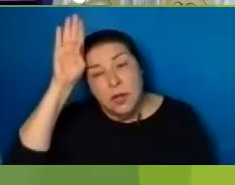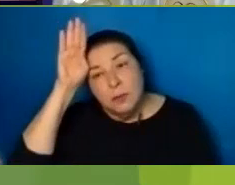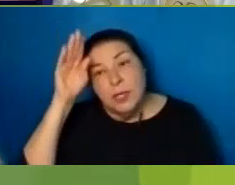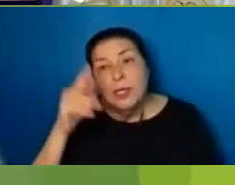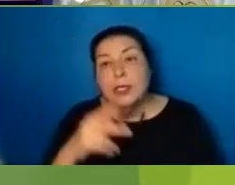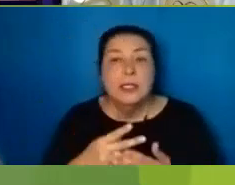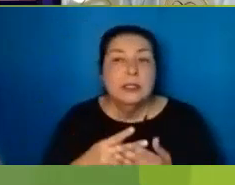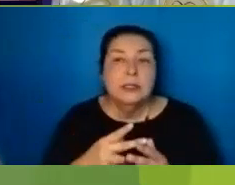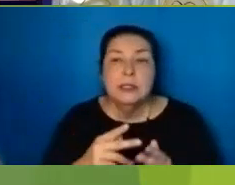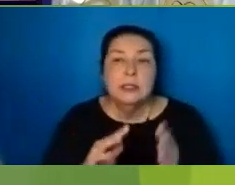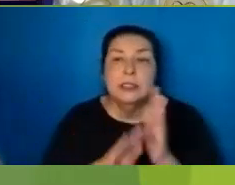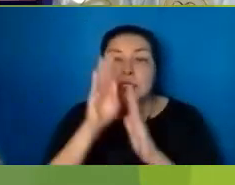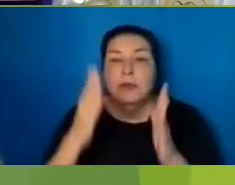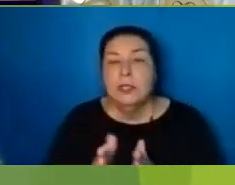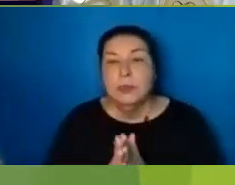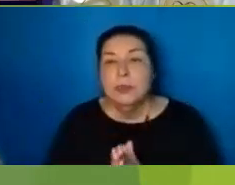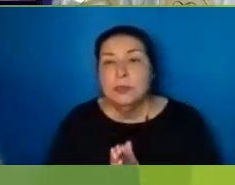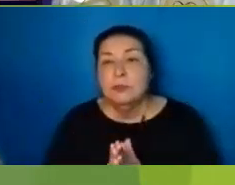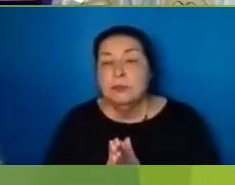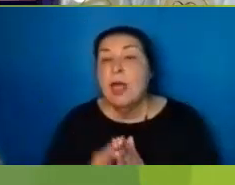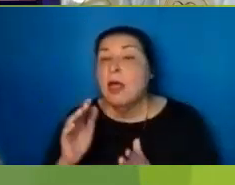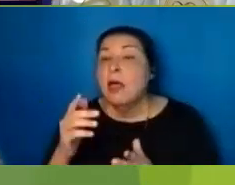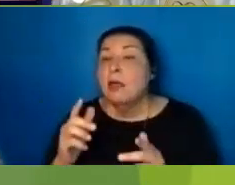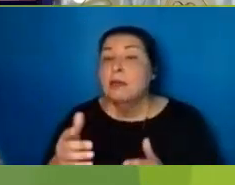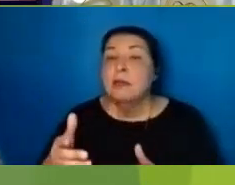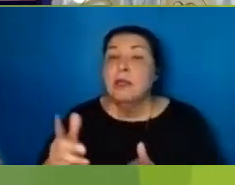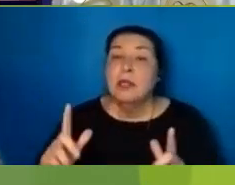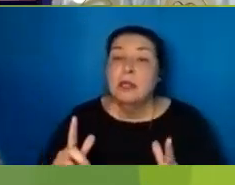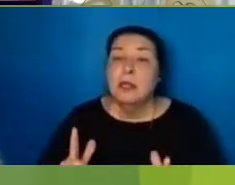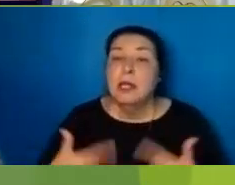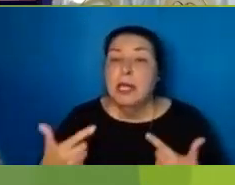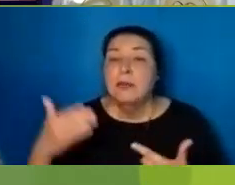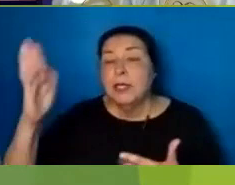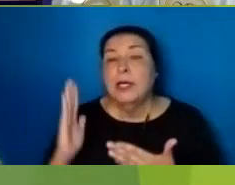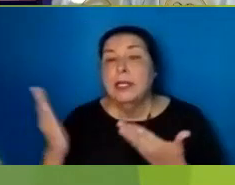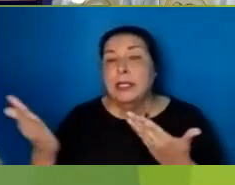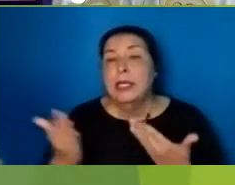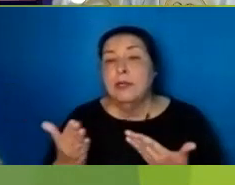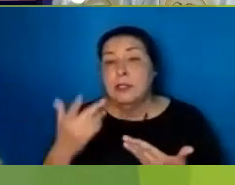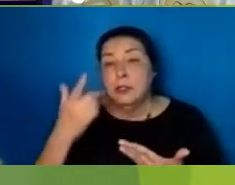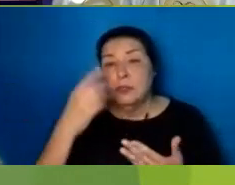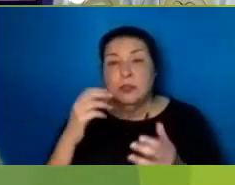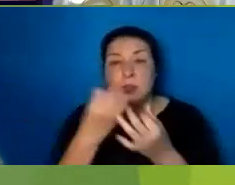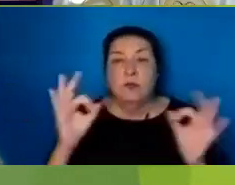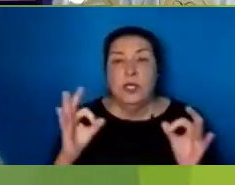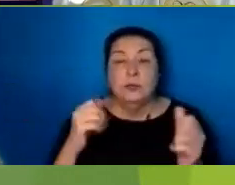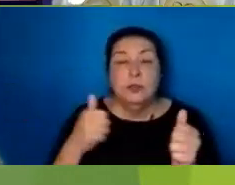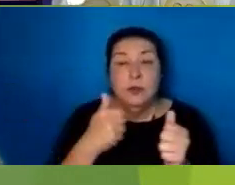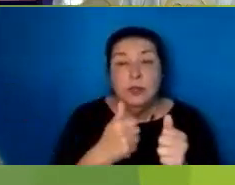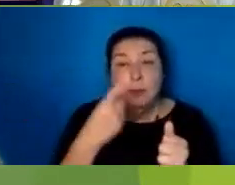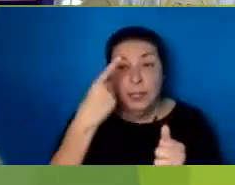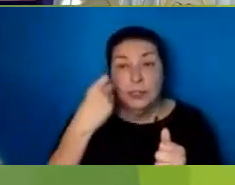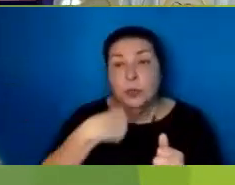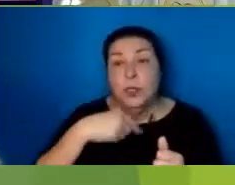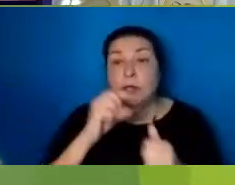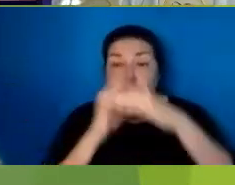To Us Is The Freedom To Follow Because We Are The Witnesses Of All These Things In The